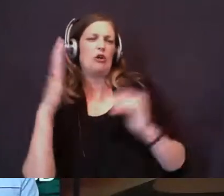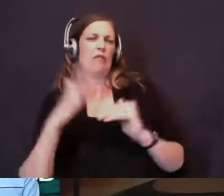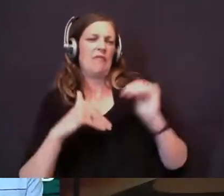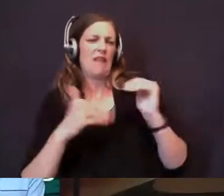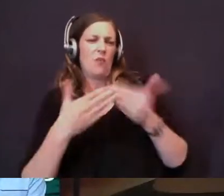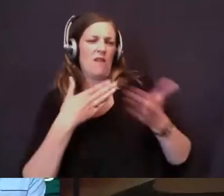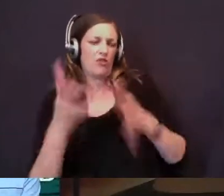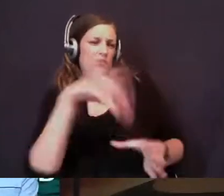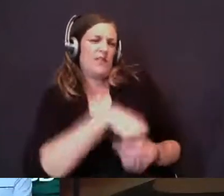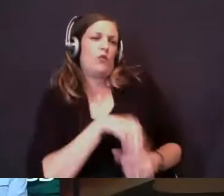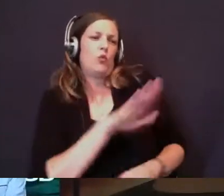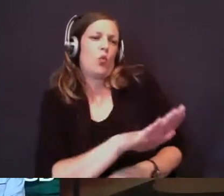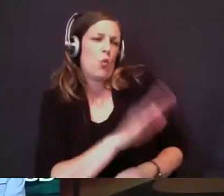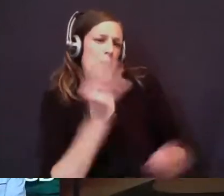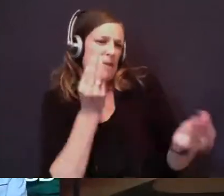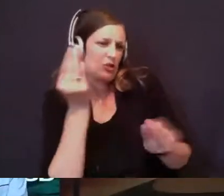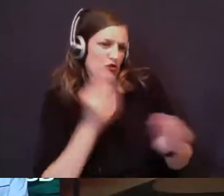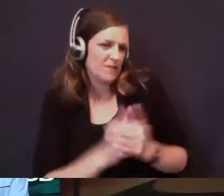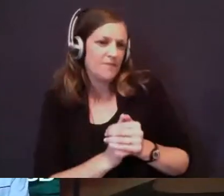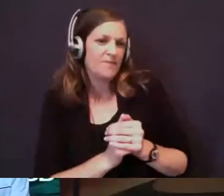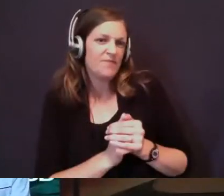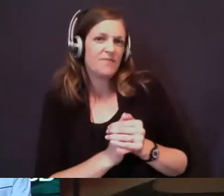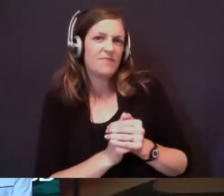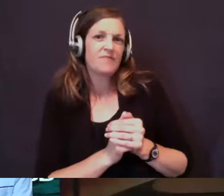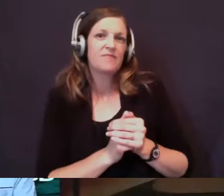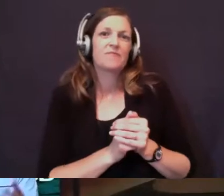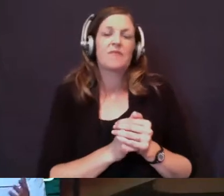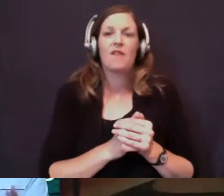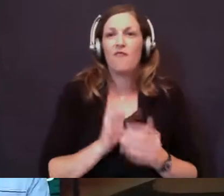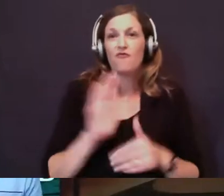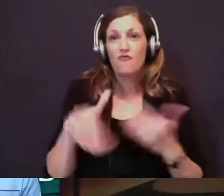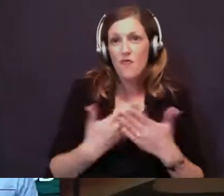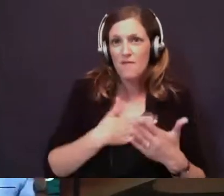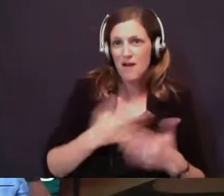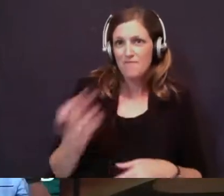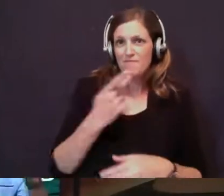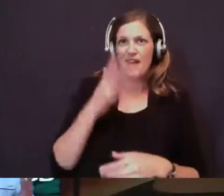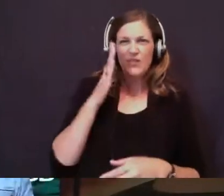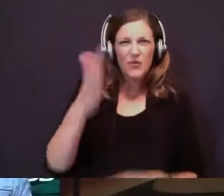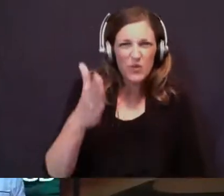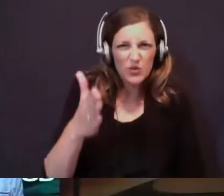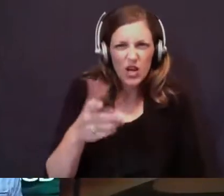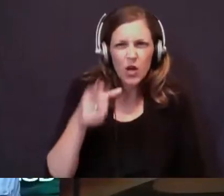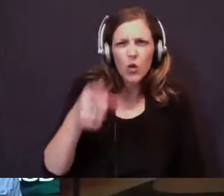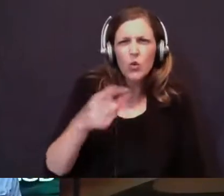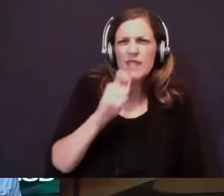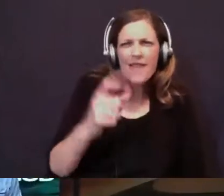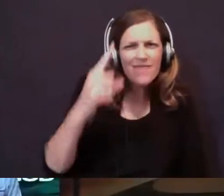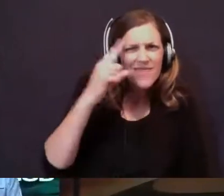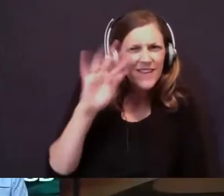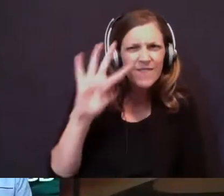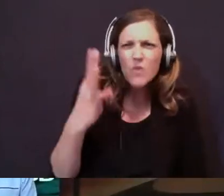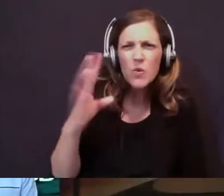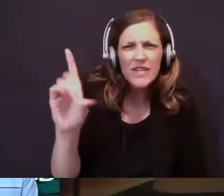ministry. For all my Back to the Future fans, you're not thinking fourth dimensionally.